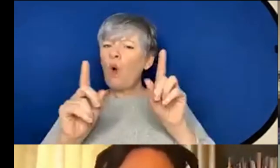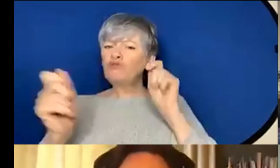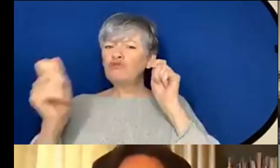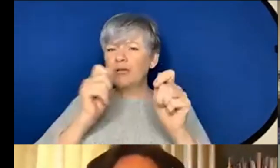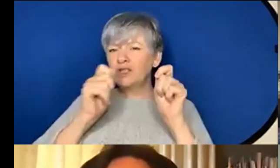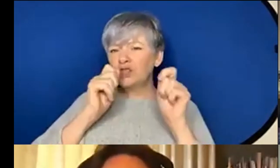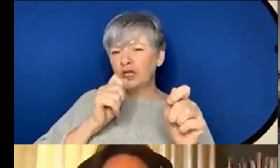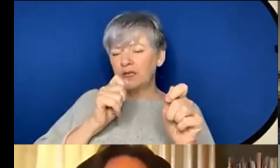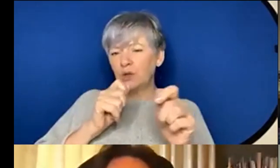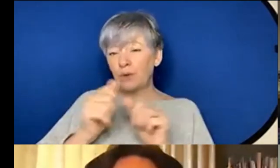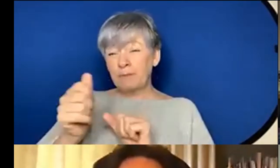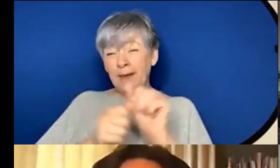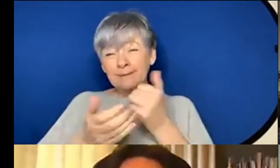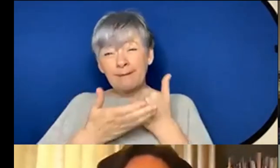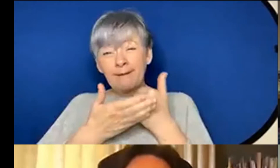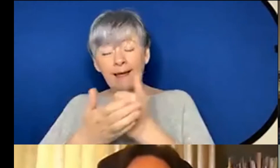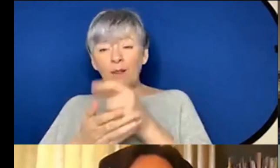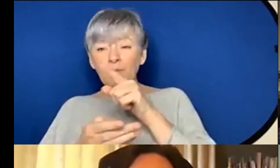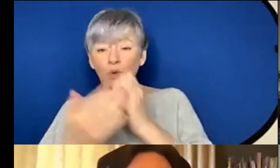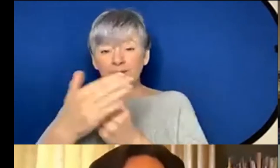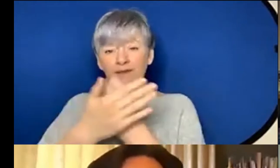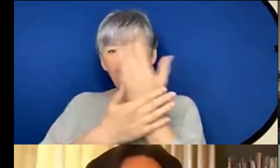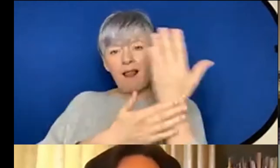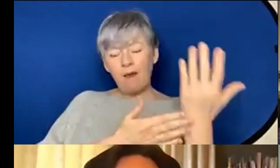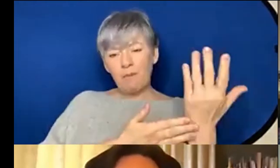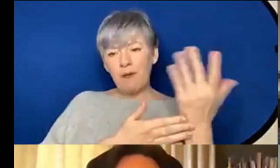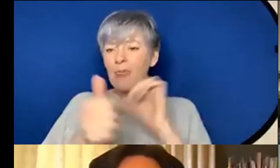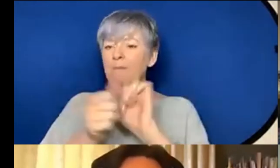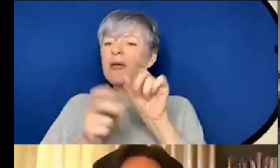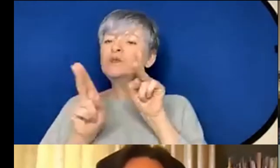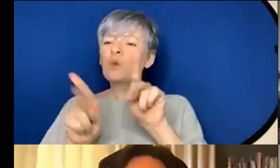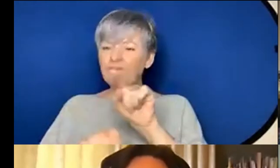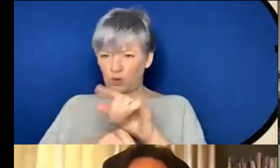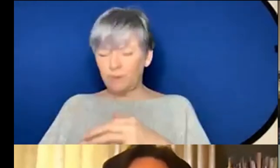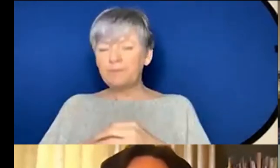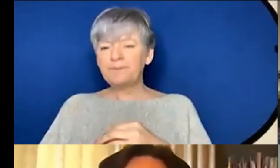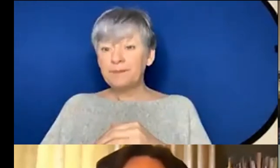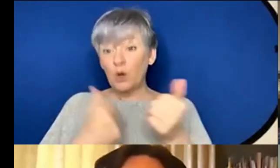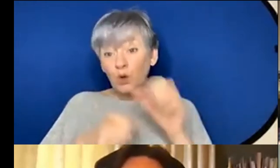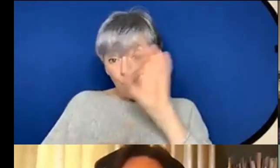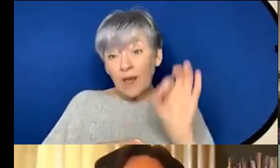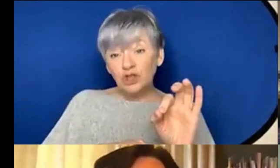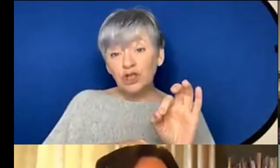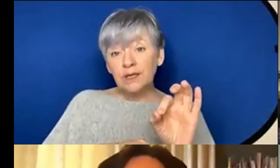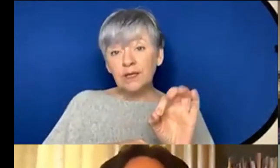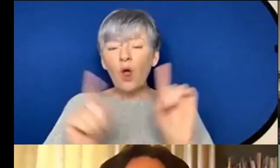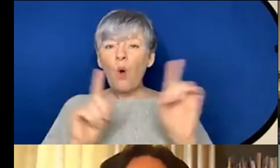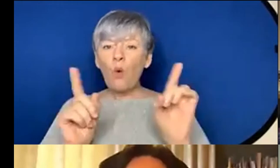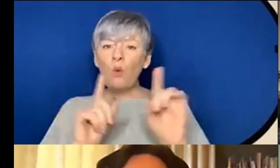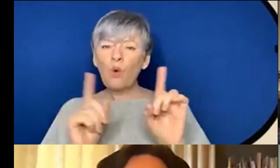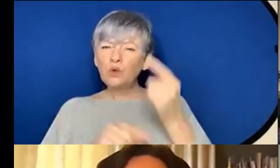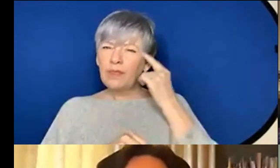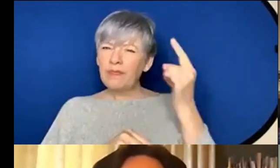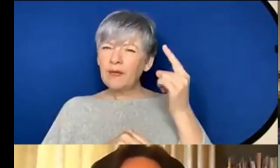would best help you to develop in the best way for you so this is quite a good question really about what what do you think we should try and